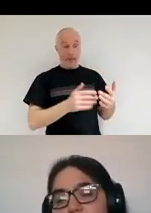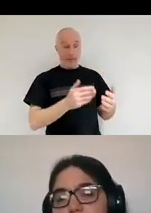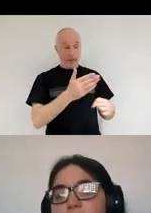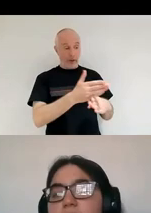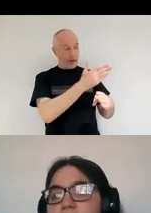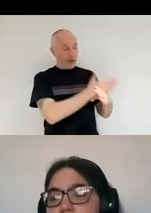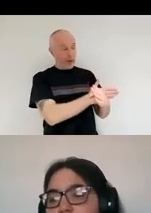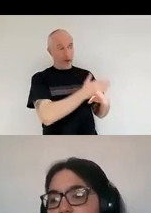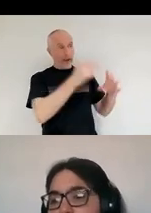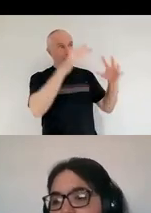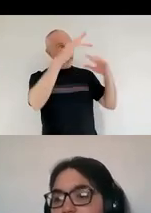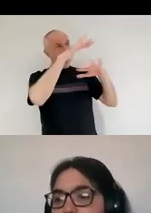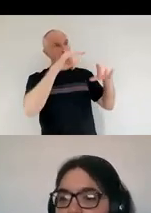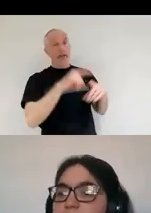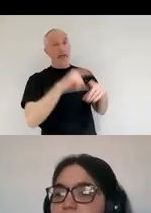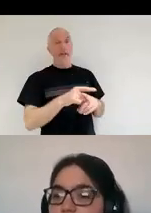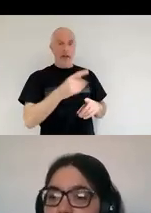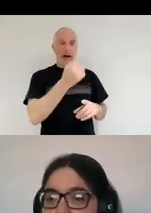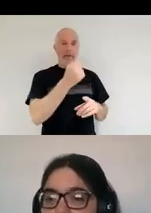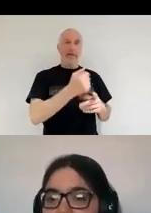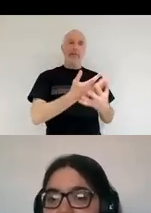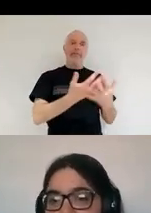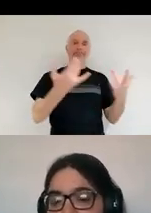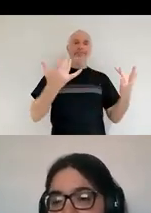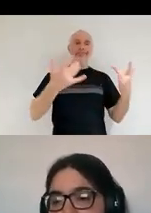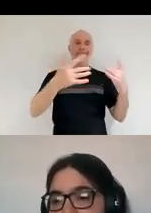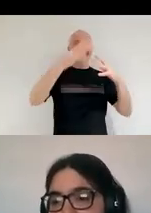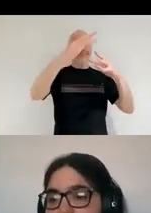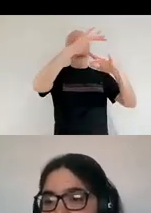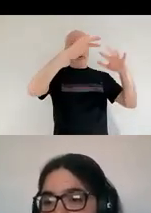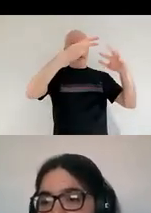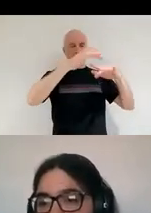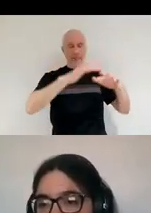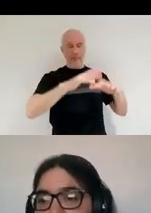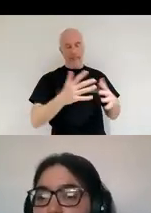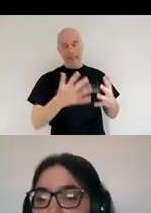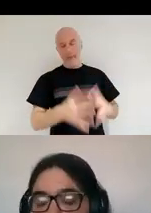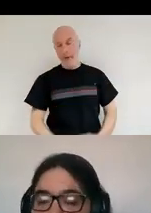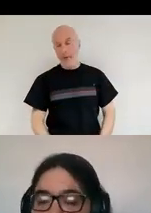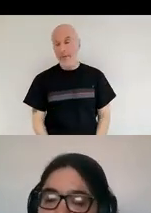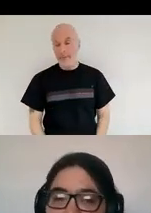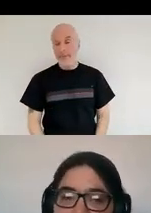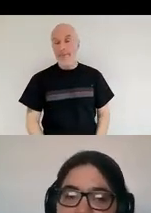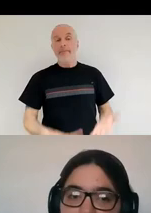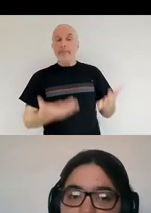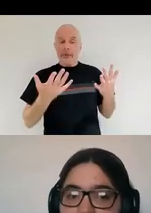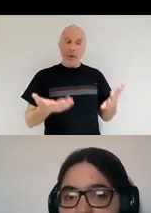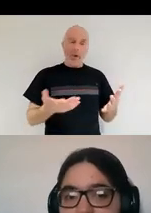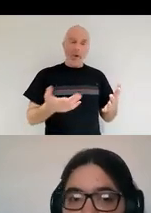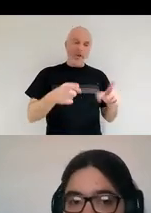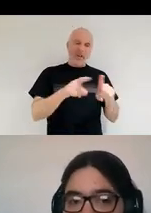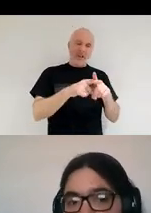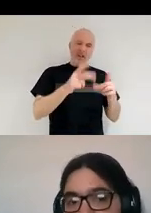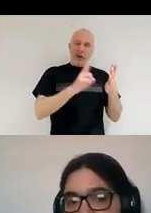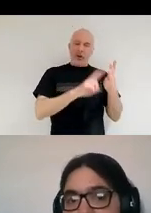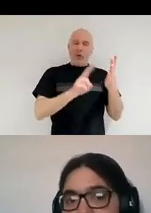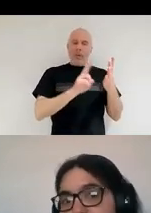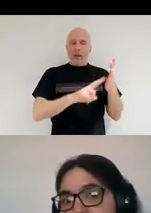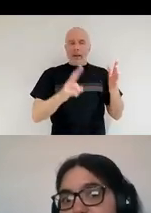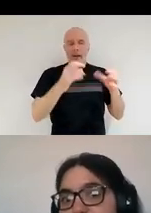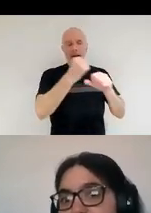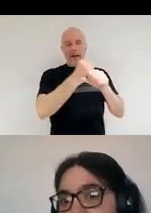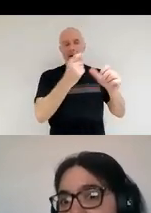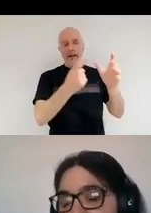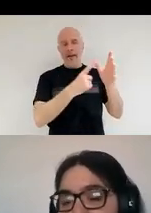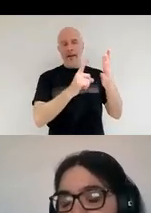was discovered, we discovered another couple that were also very dusty and were more normal galaxies. So we really think that the